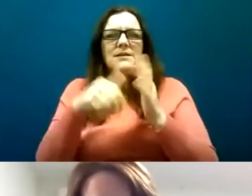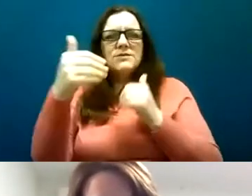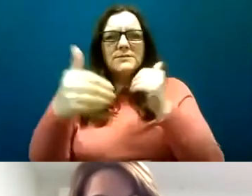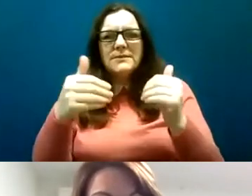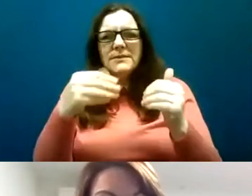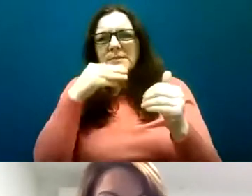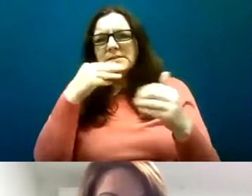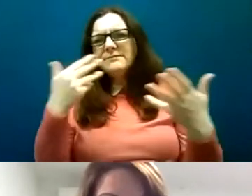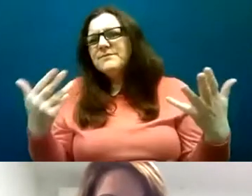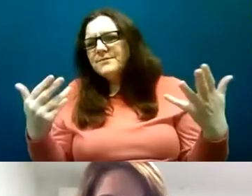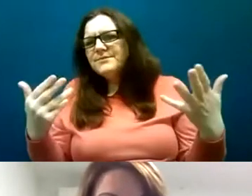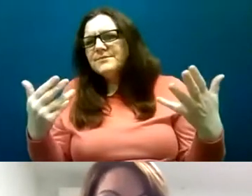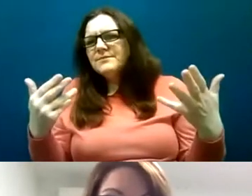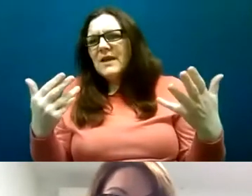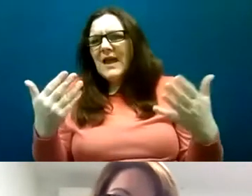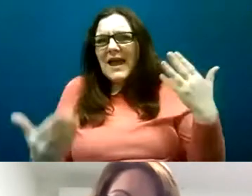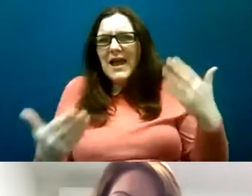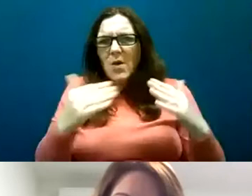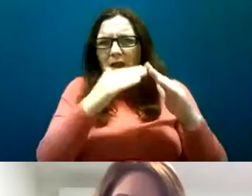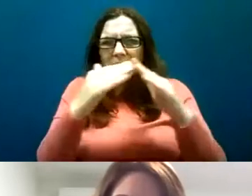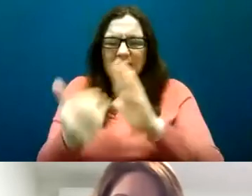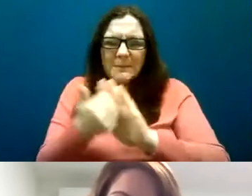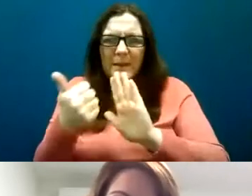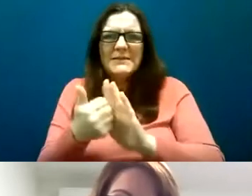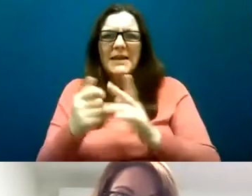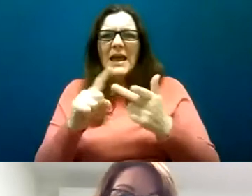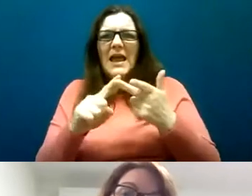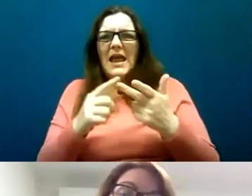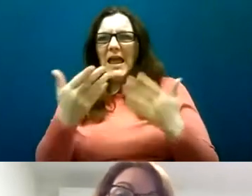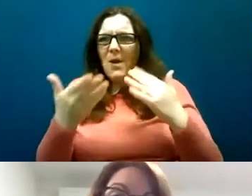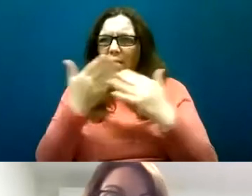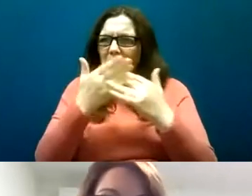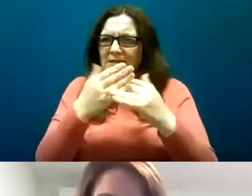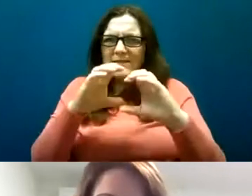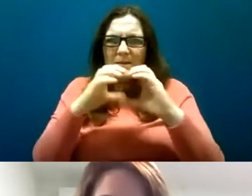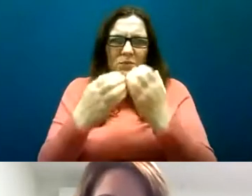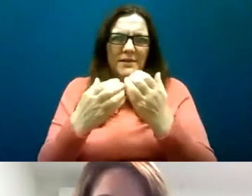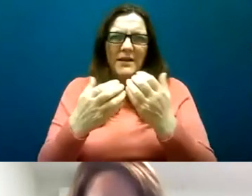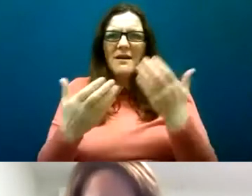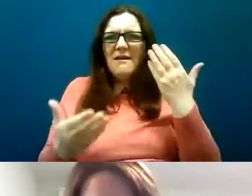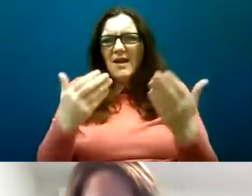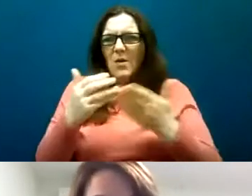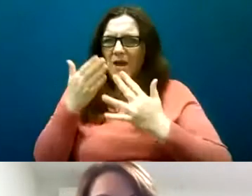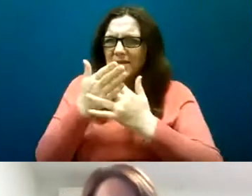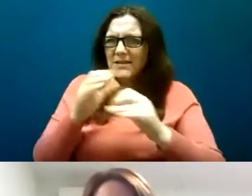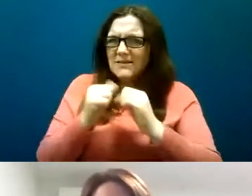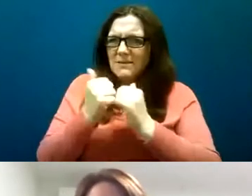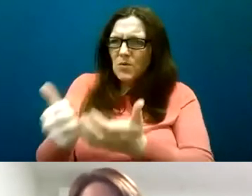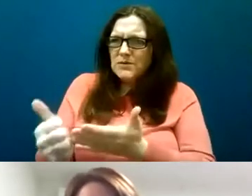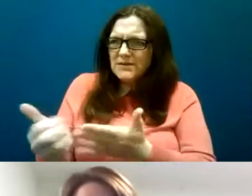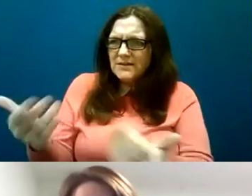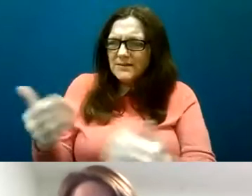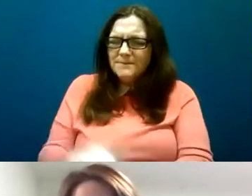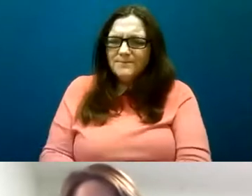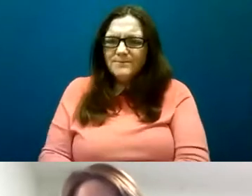practice in the way houses are built in the way people can access their communities and in terms of accessing their supports great